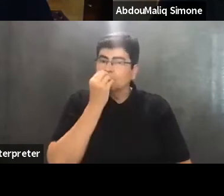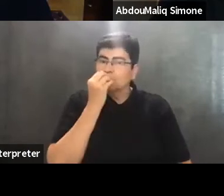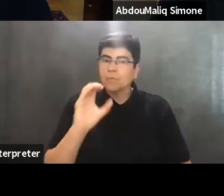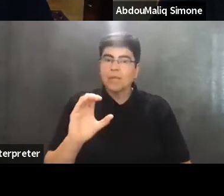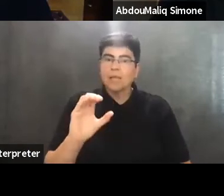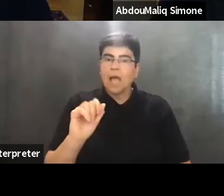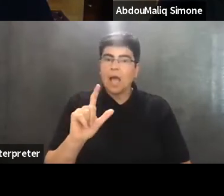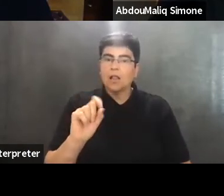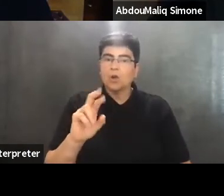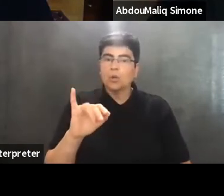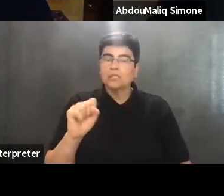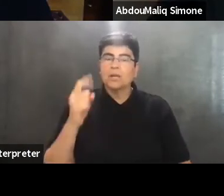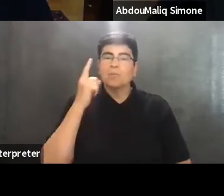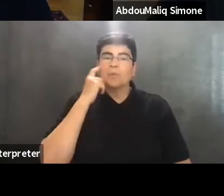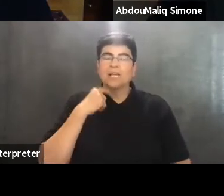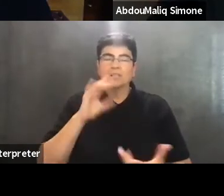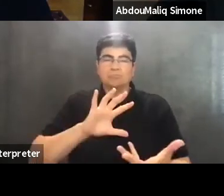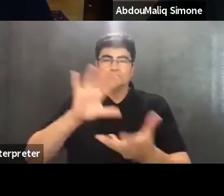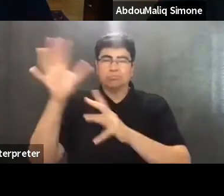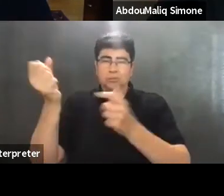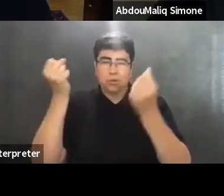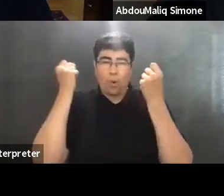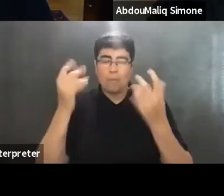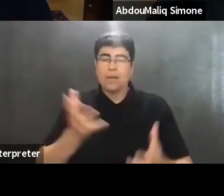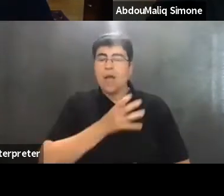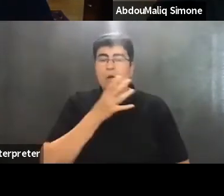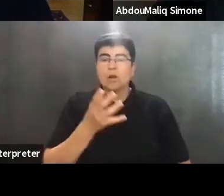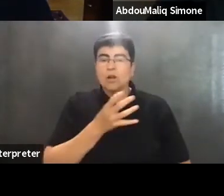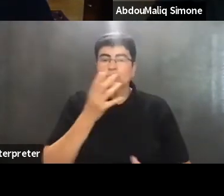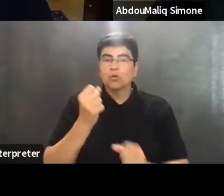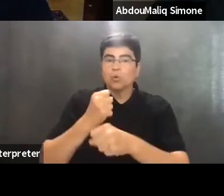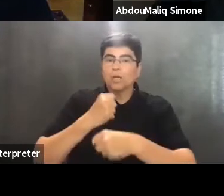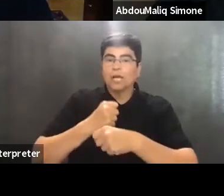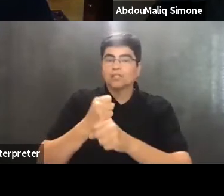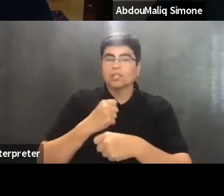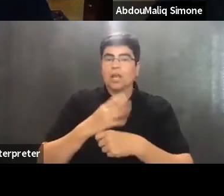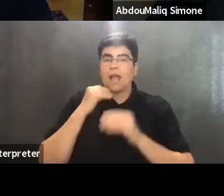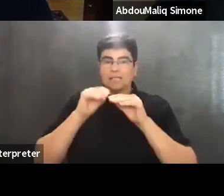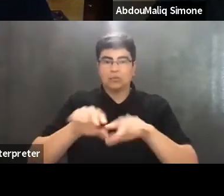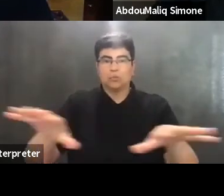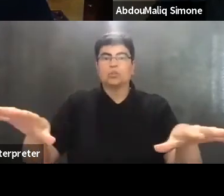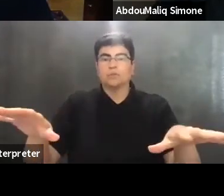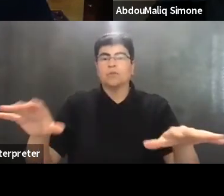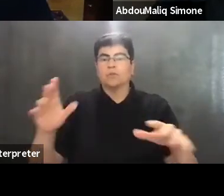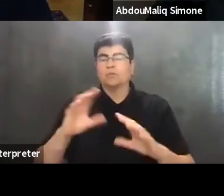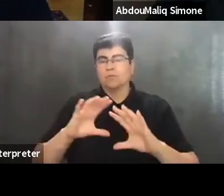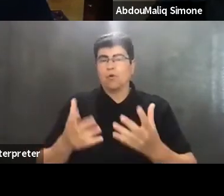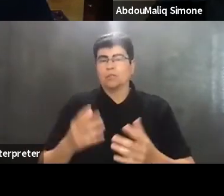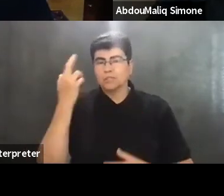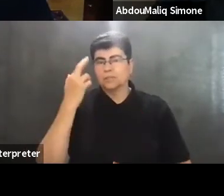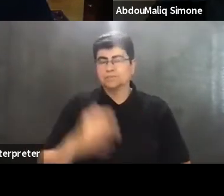of the interruption of so many of the agricultural productive and distributed forces. of